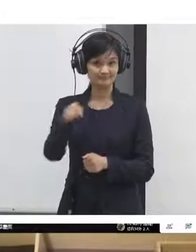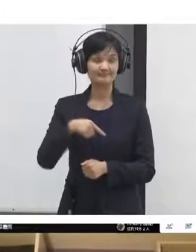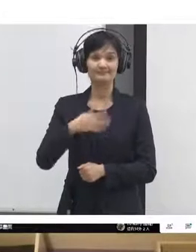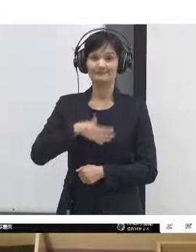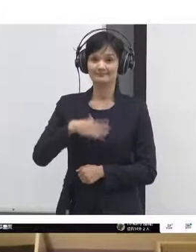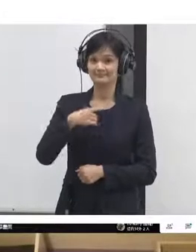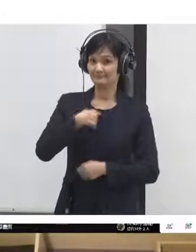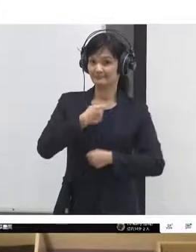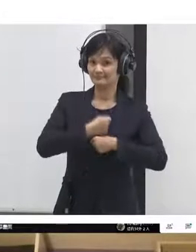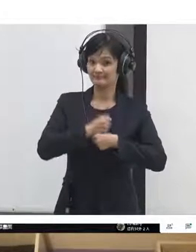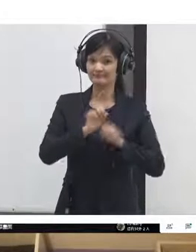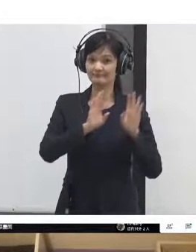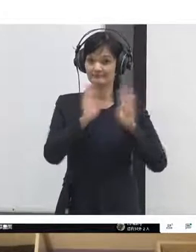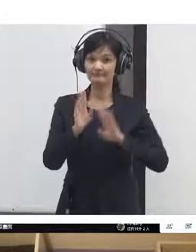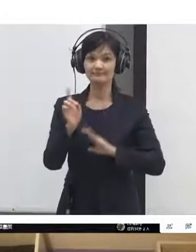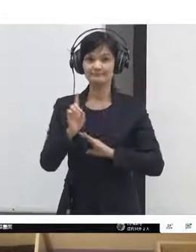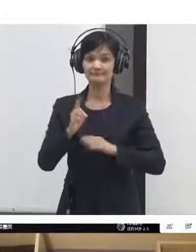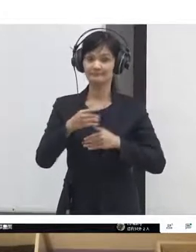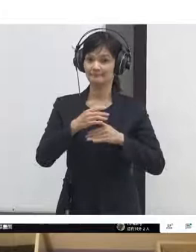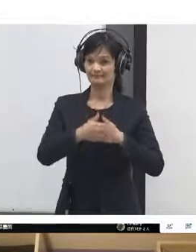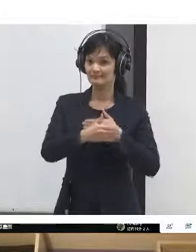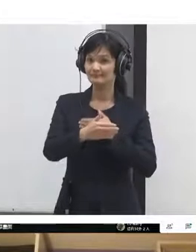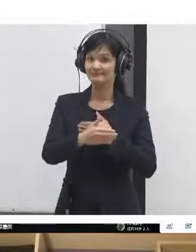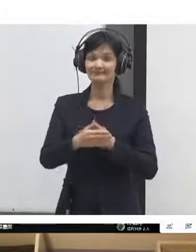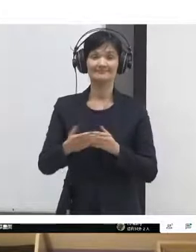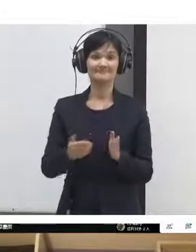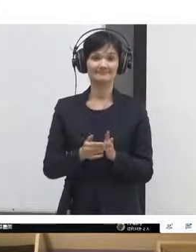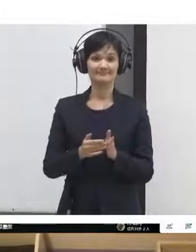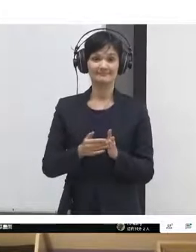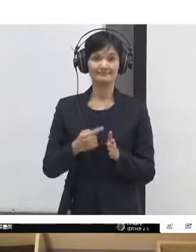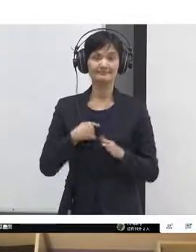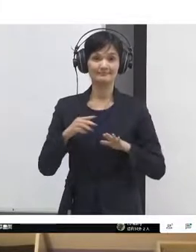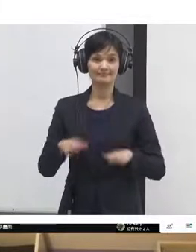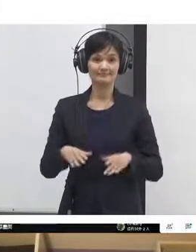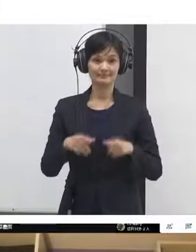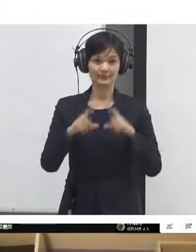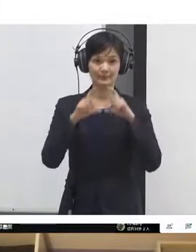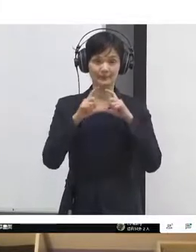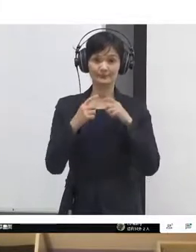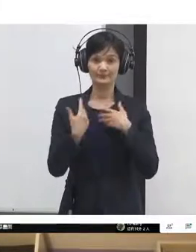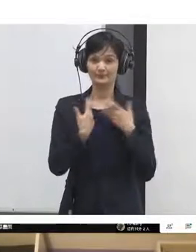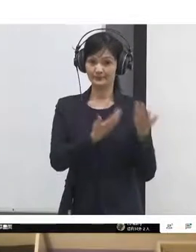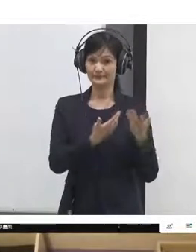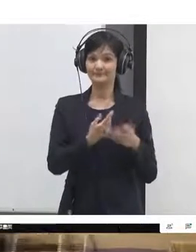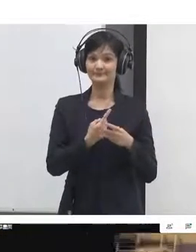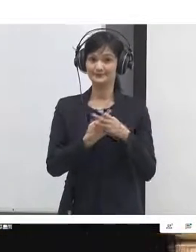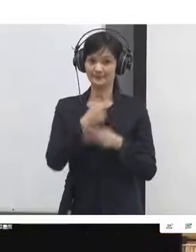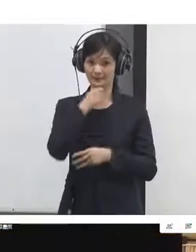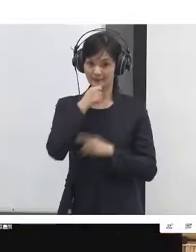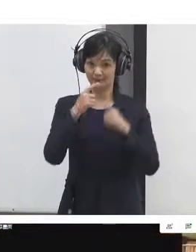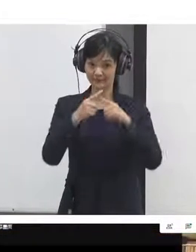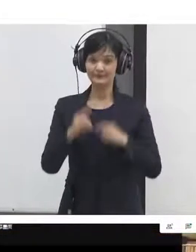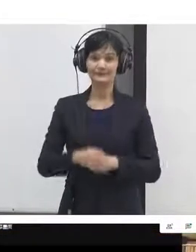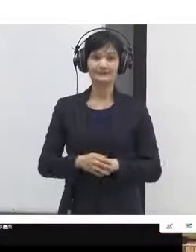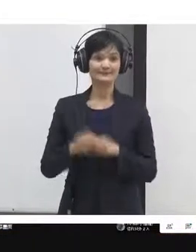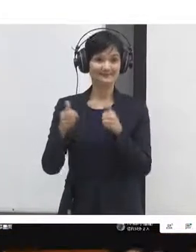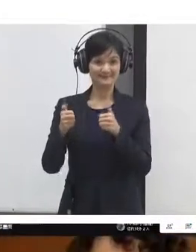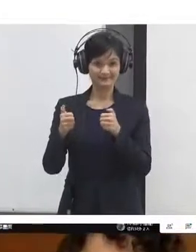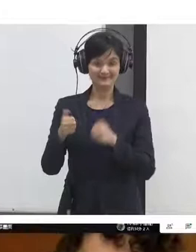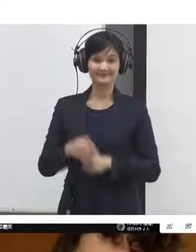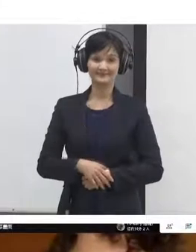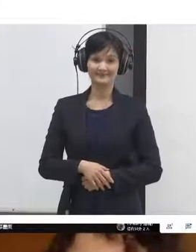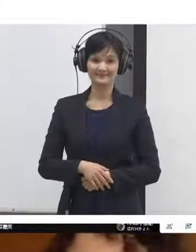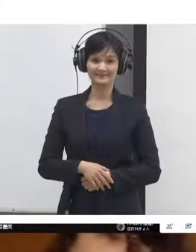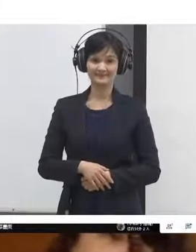back to Isabel for any any questions. Yes. Thank you, Paul and Liz. That's very inspiring.